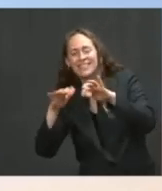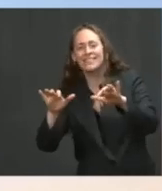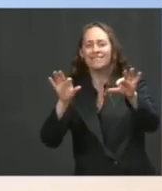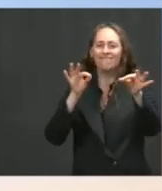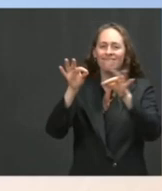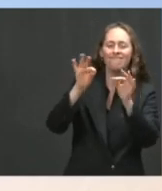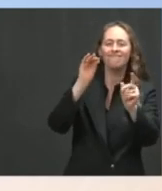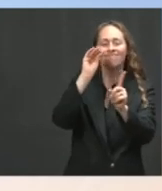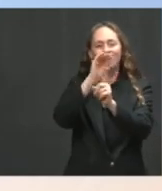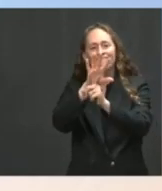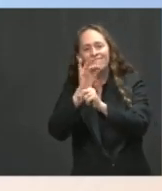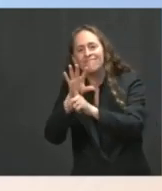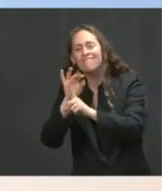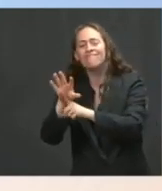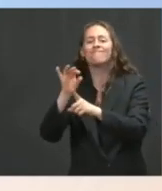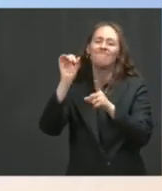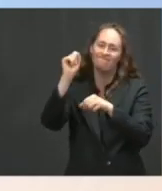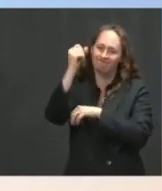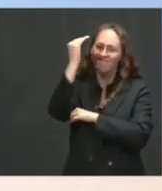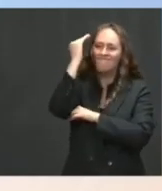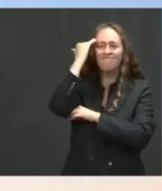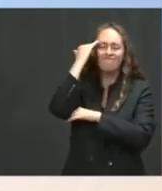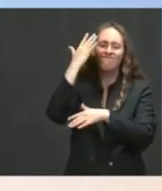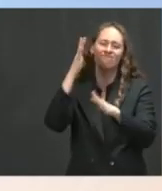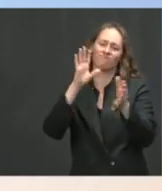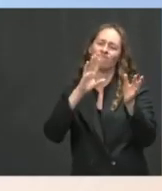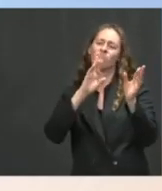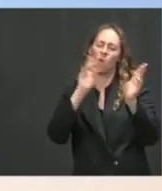you know, PR focus to get the information out once it's finalized.